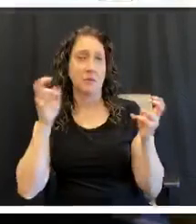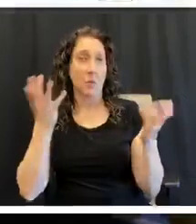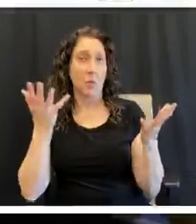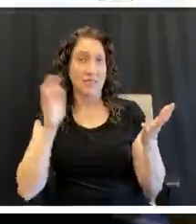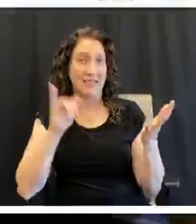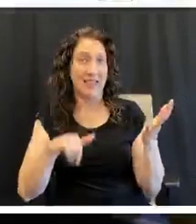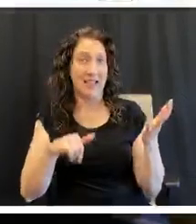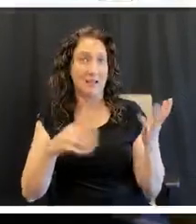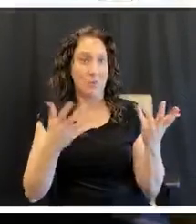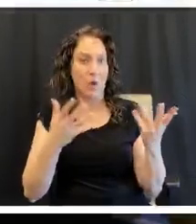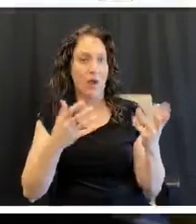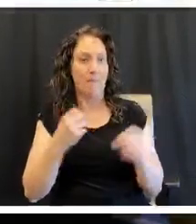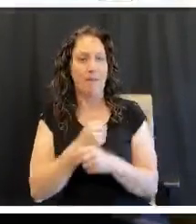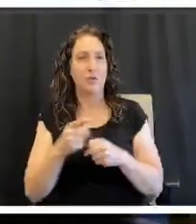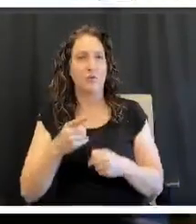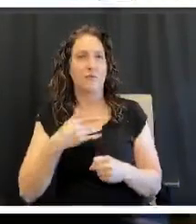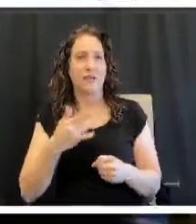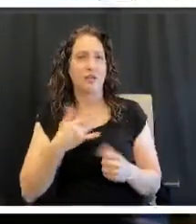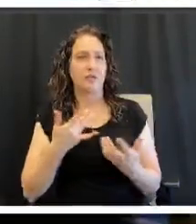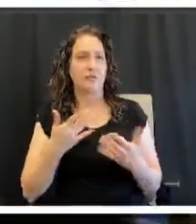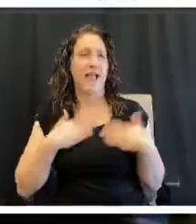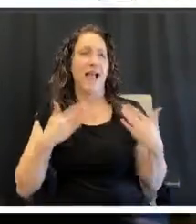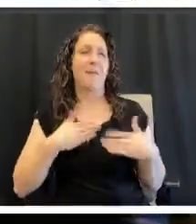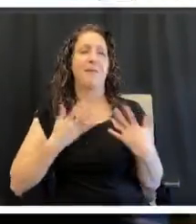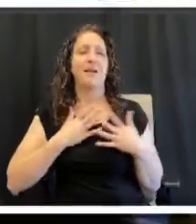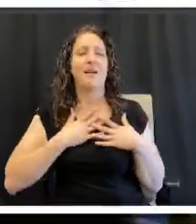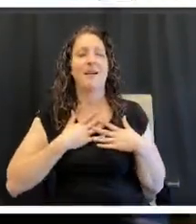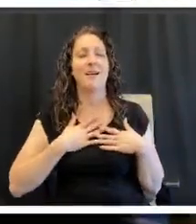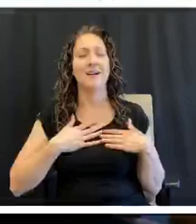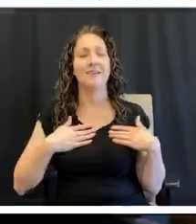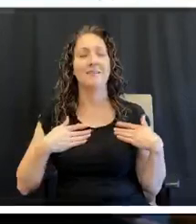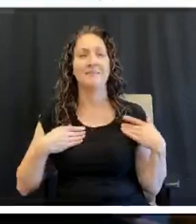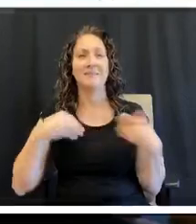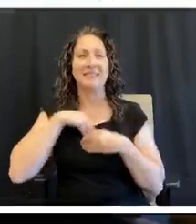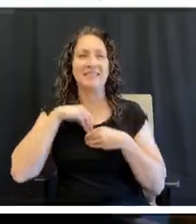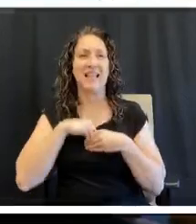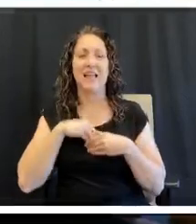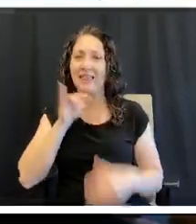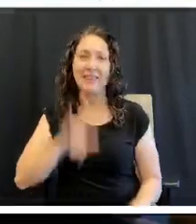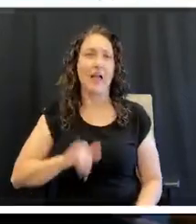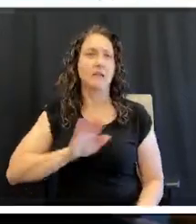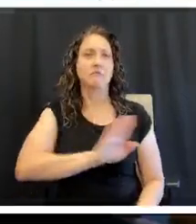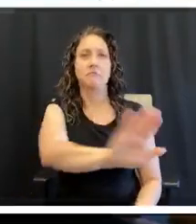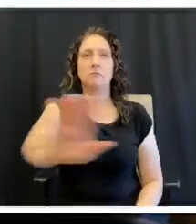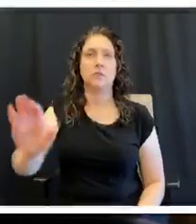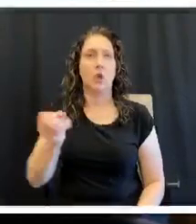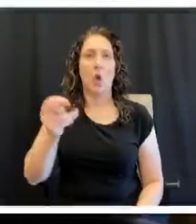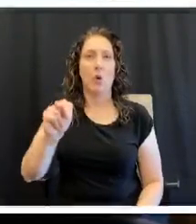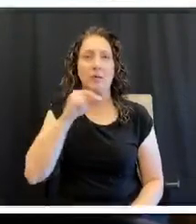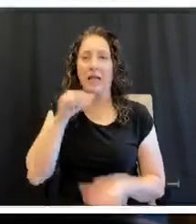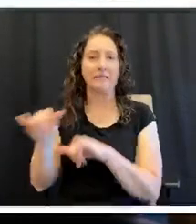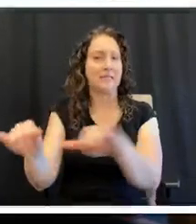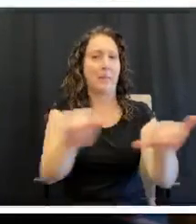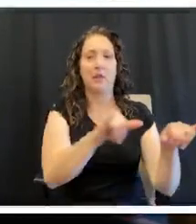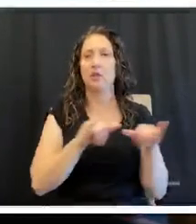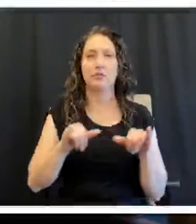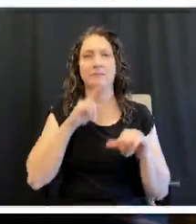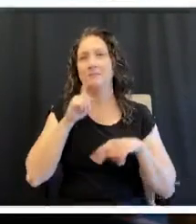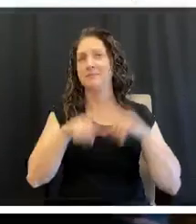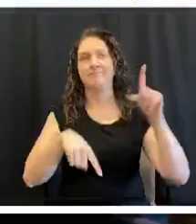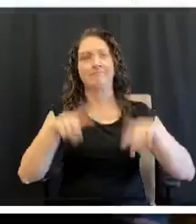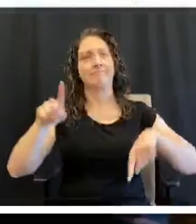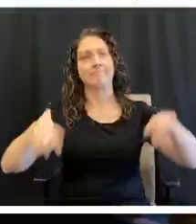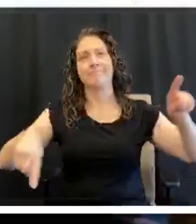and it's whatever makes them feel a happy, warm feeling inside. And it's going to be different for everyone.